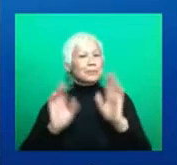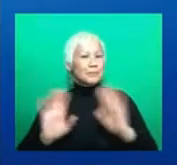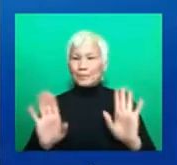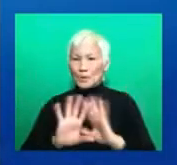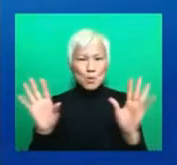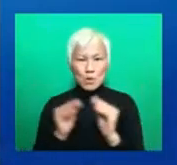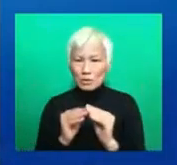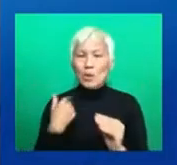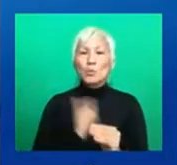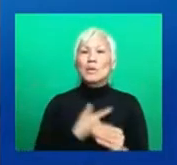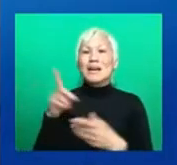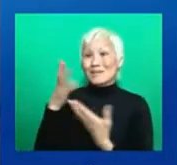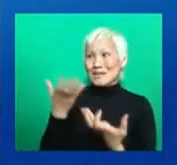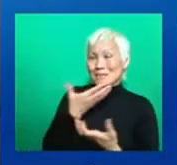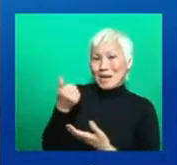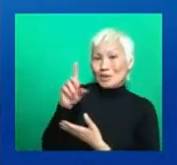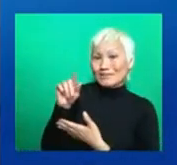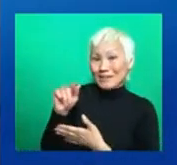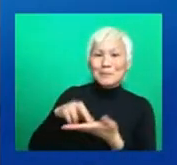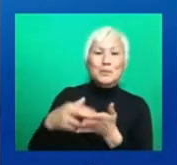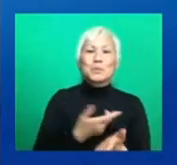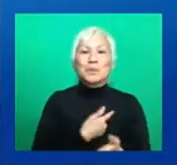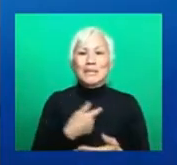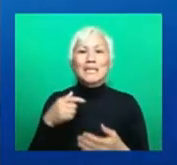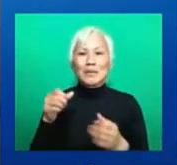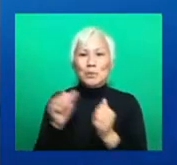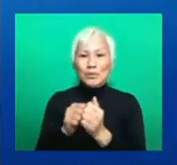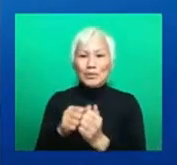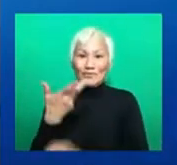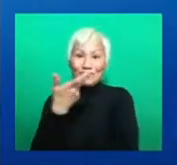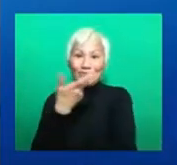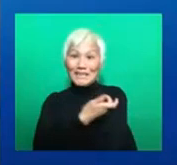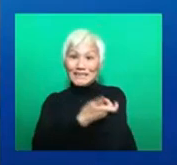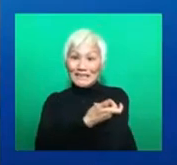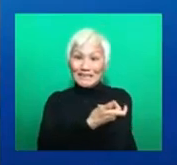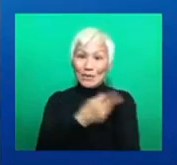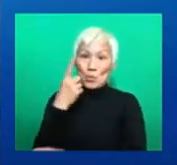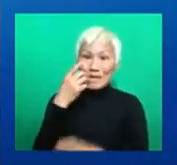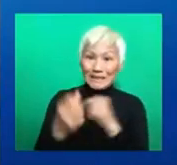couple of things Vaccines A year ago today By the way We know